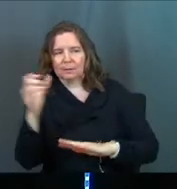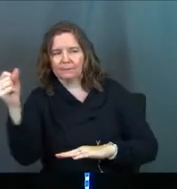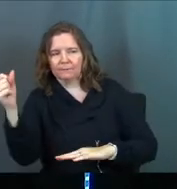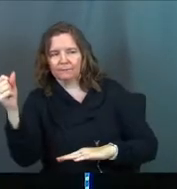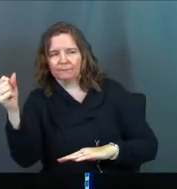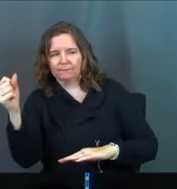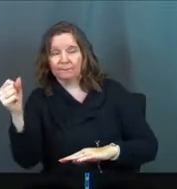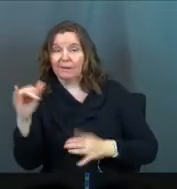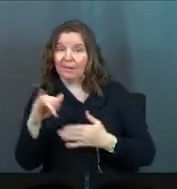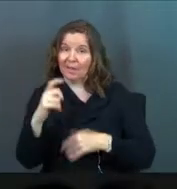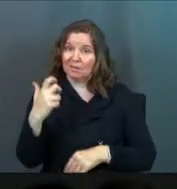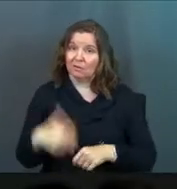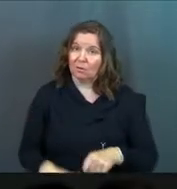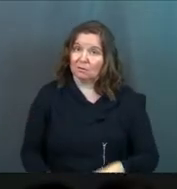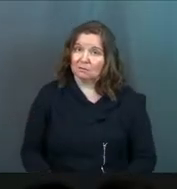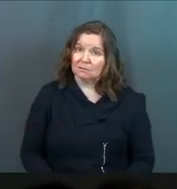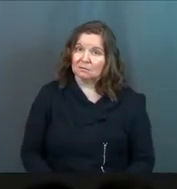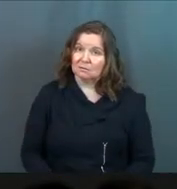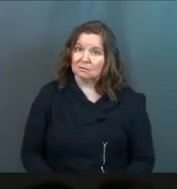That's hard.